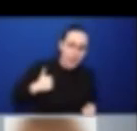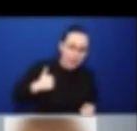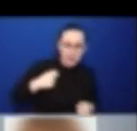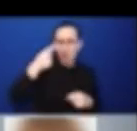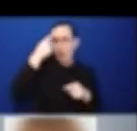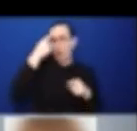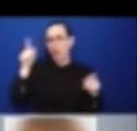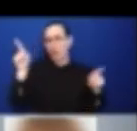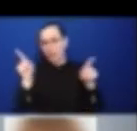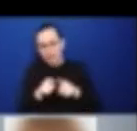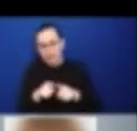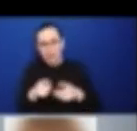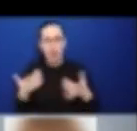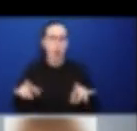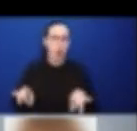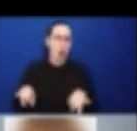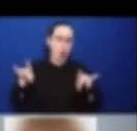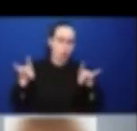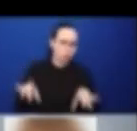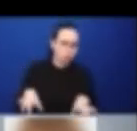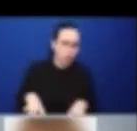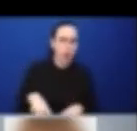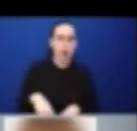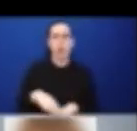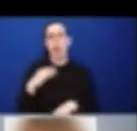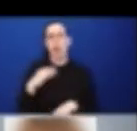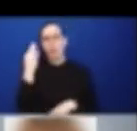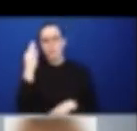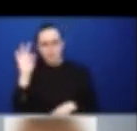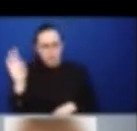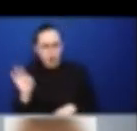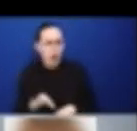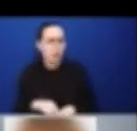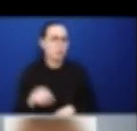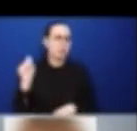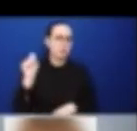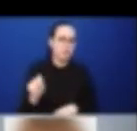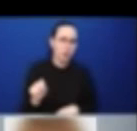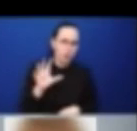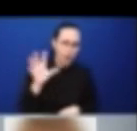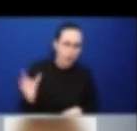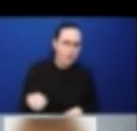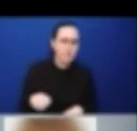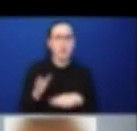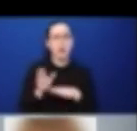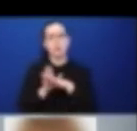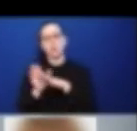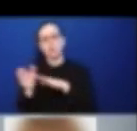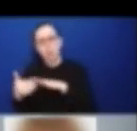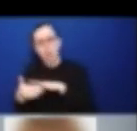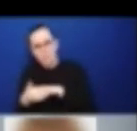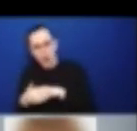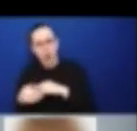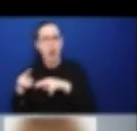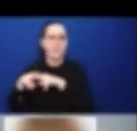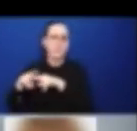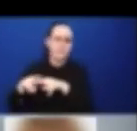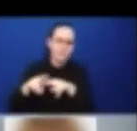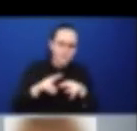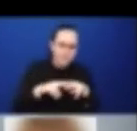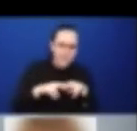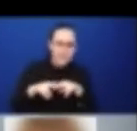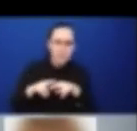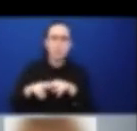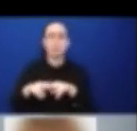South Africa, Jamaica, Jamaica, Fiji, Philippines, Zimbabwe, Rwanda, Haiti, Malawi, Ireland, and Guinea.